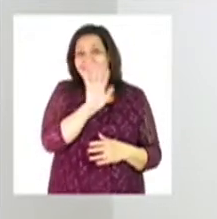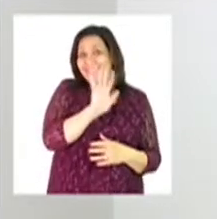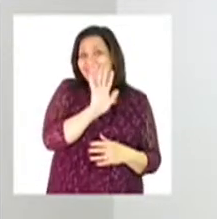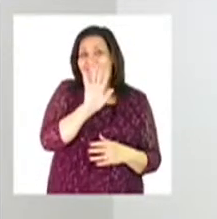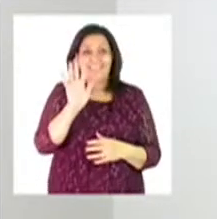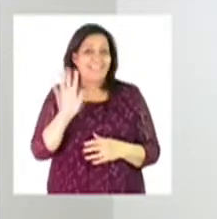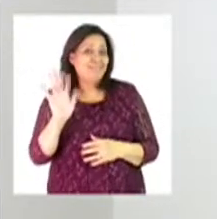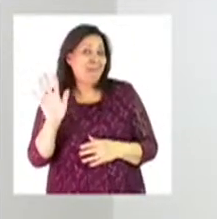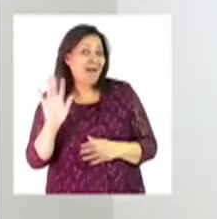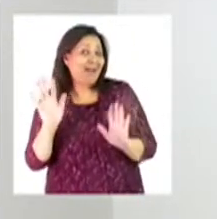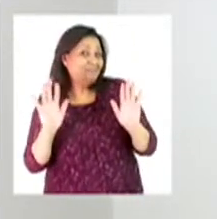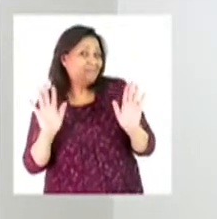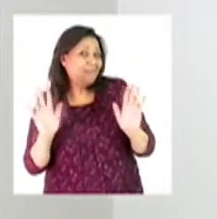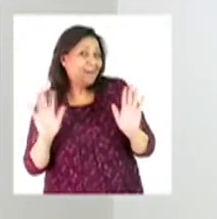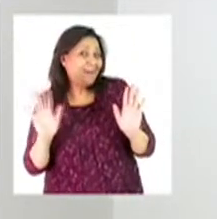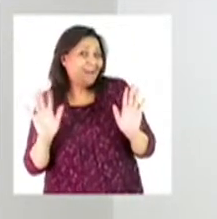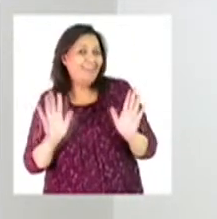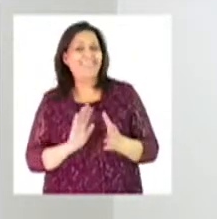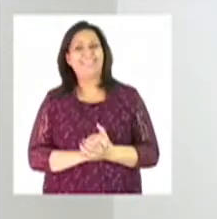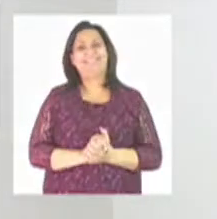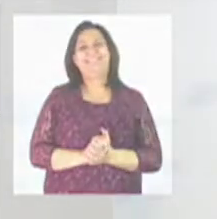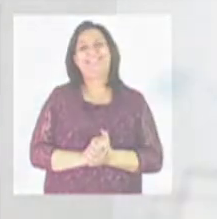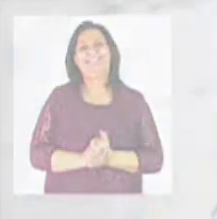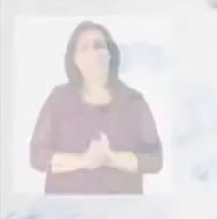Bye-bye, everyone.